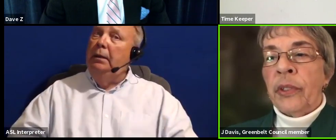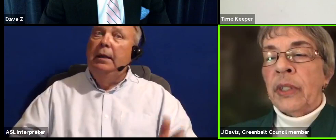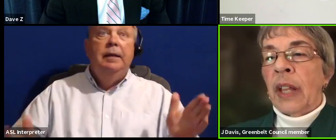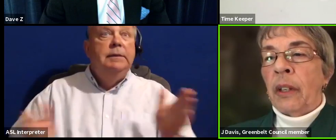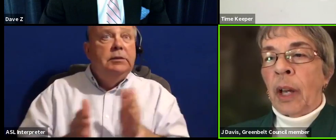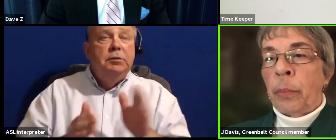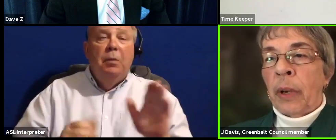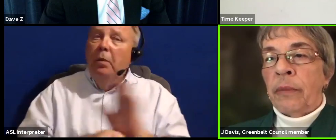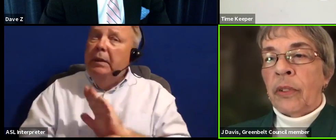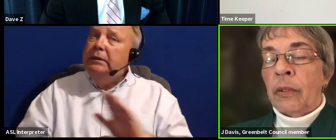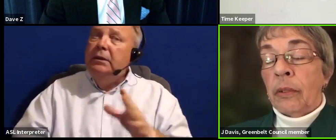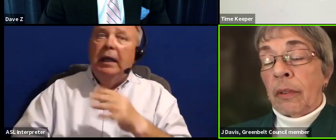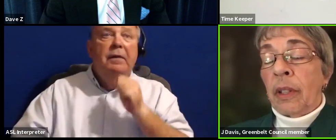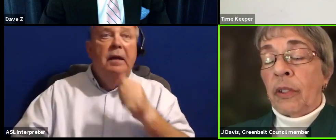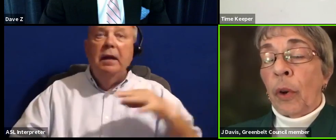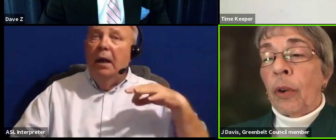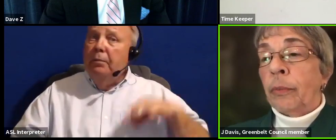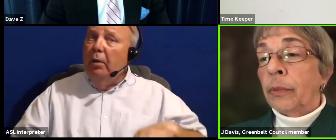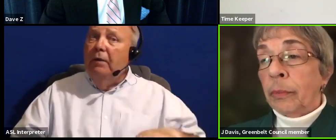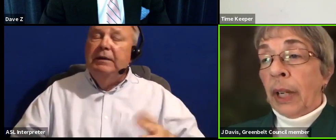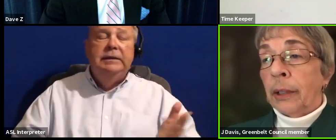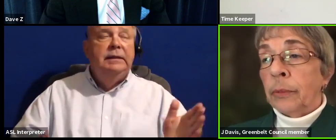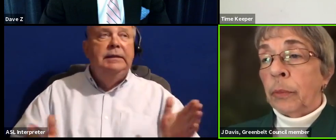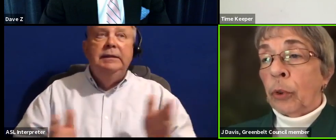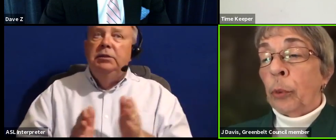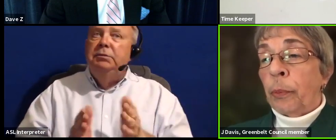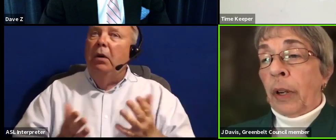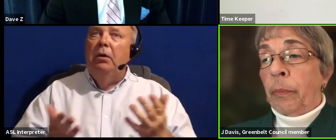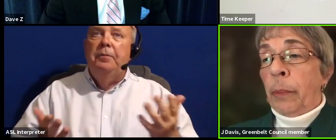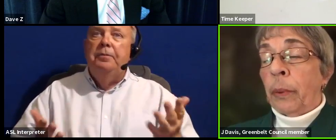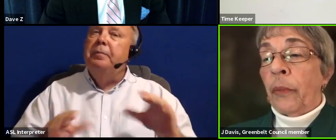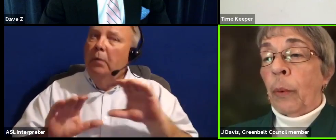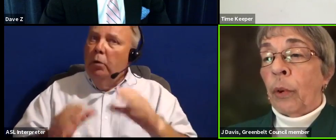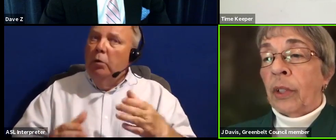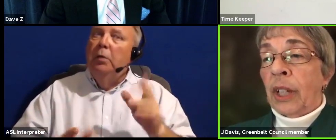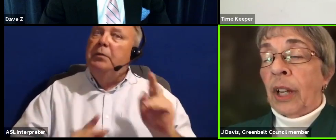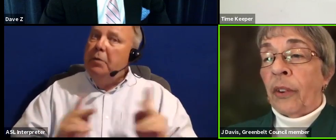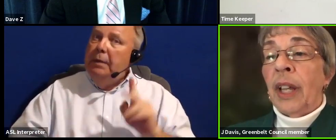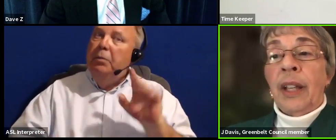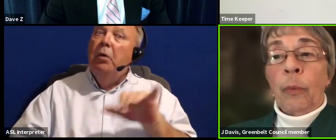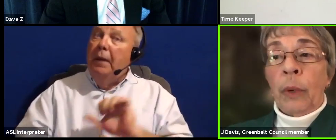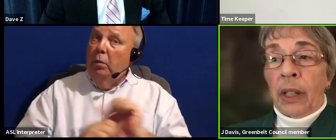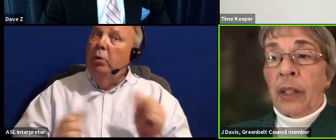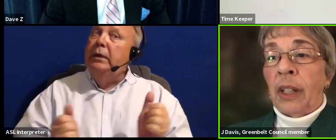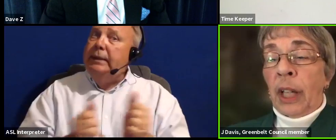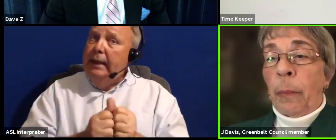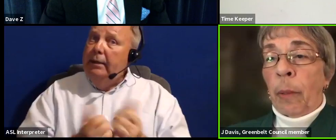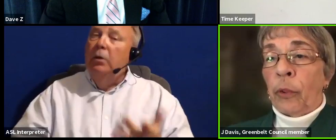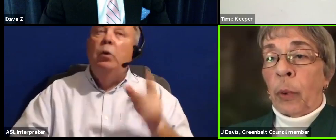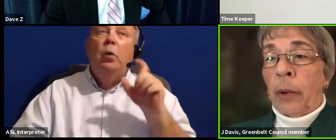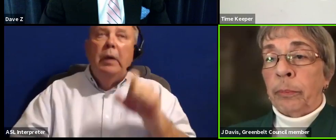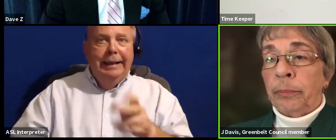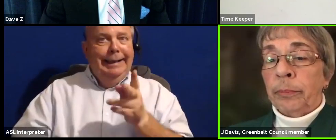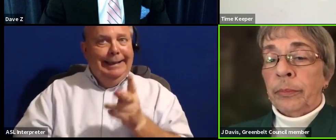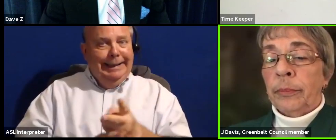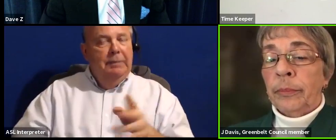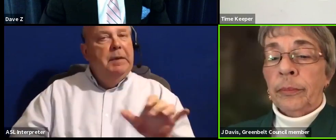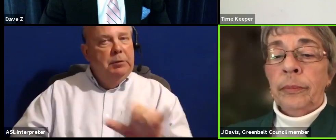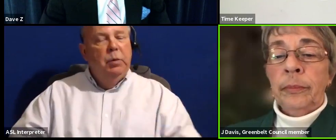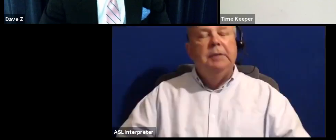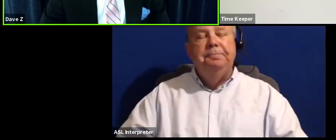businesses and the nonprofits are the small groups of people that work together. We need to keep them as well.